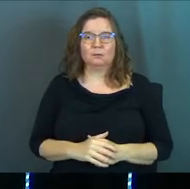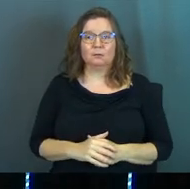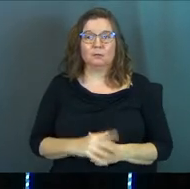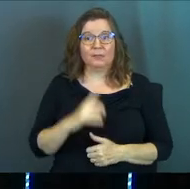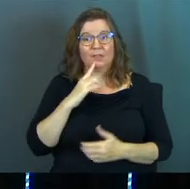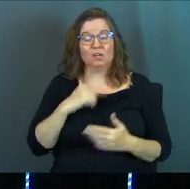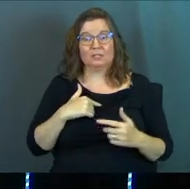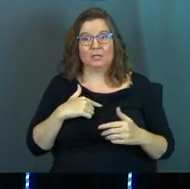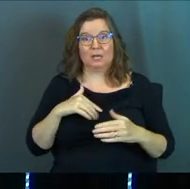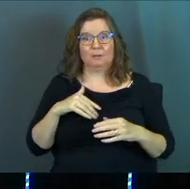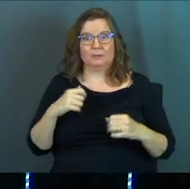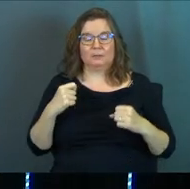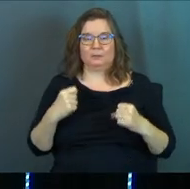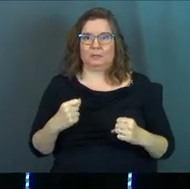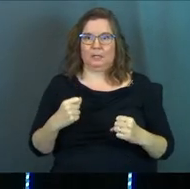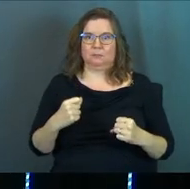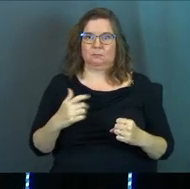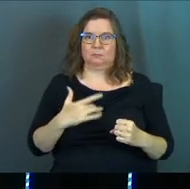there's some tension.